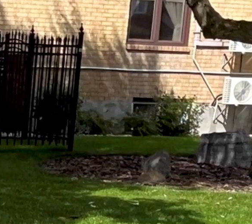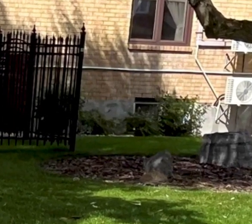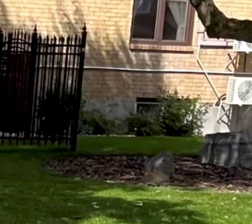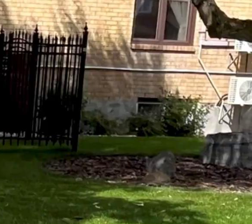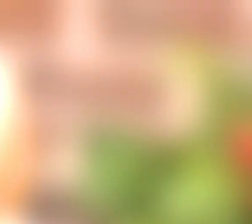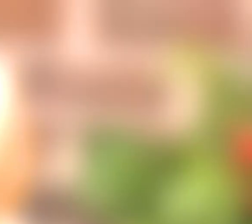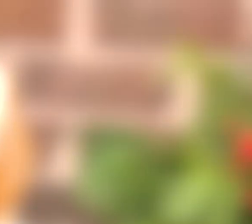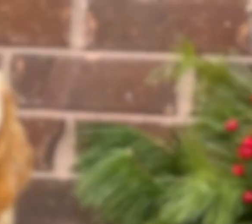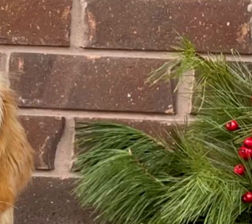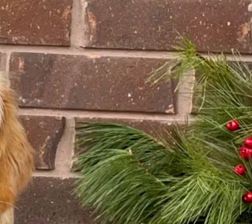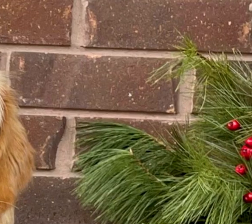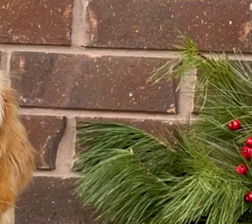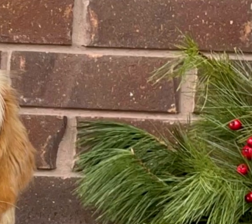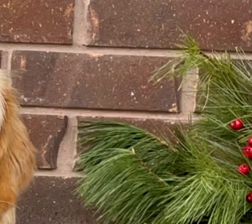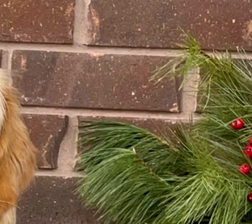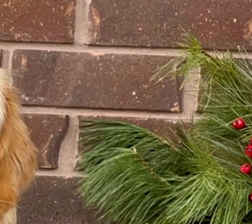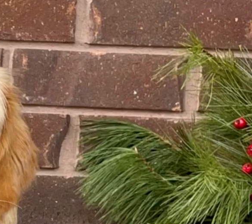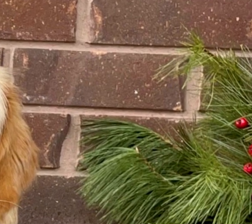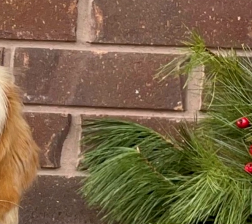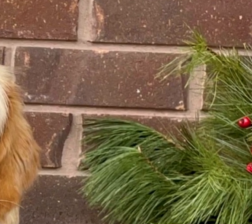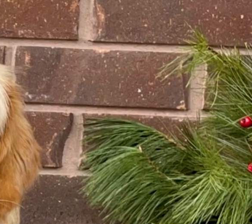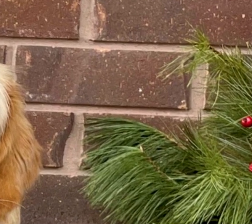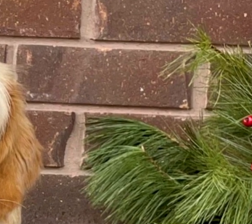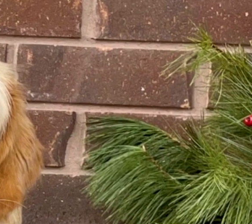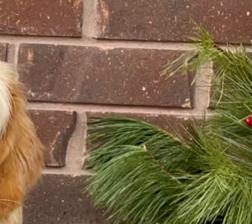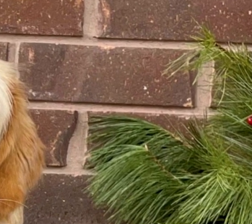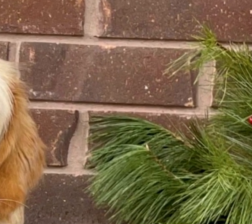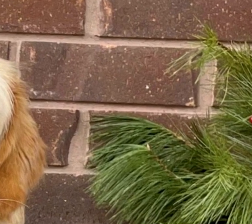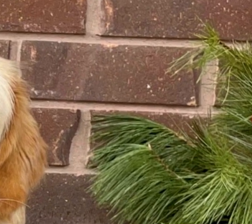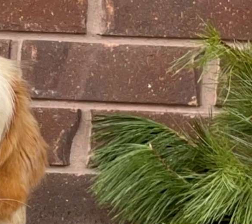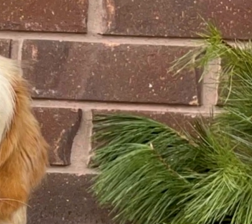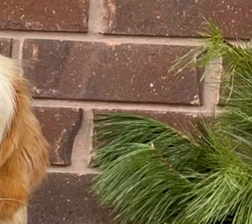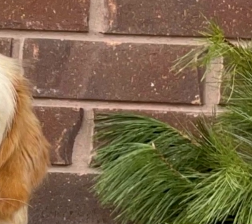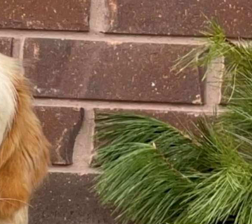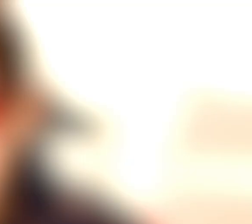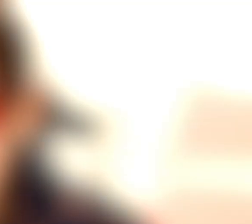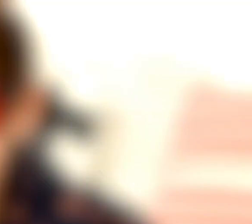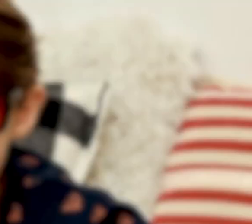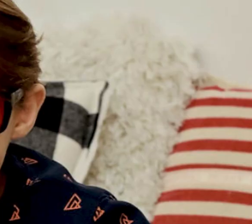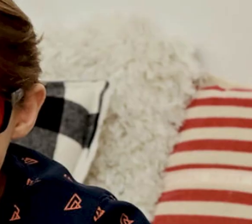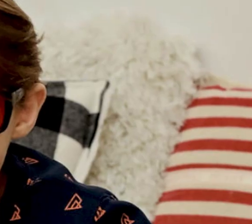A photo montage of the proud graduates and their partners out in their communities.